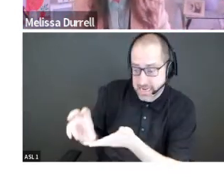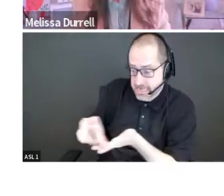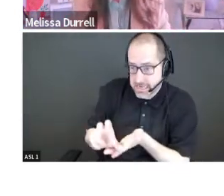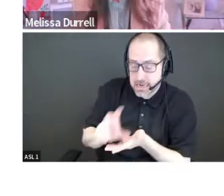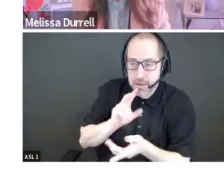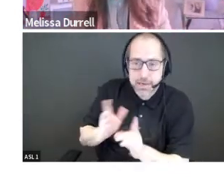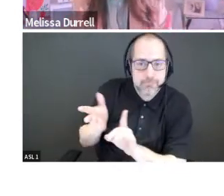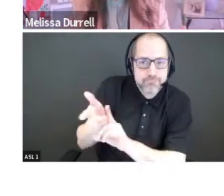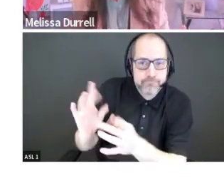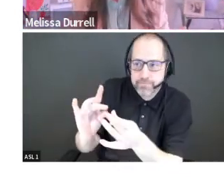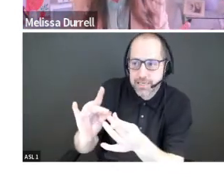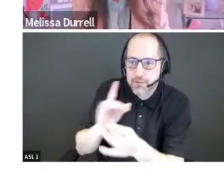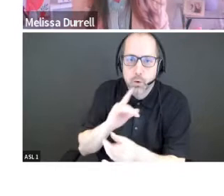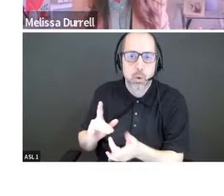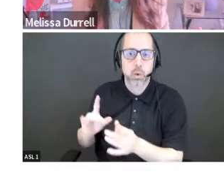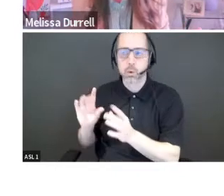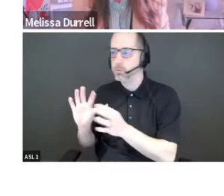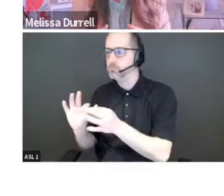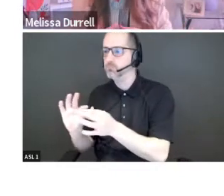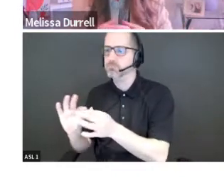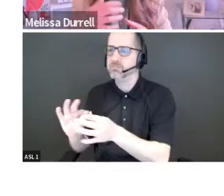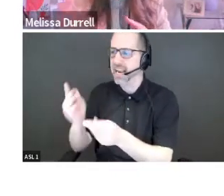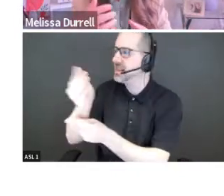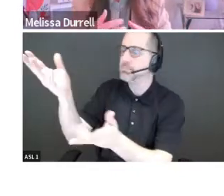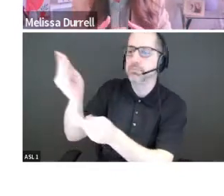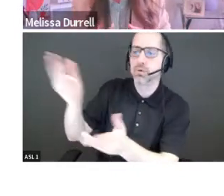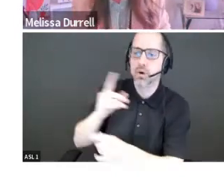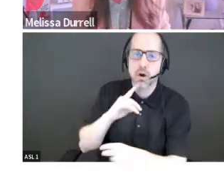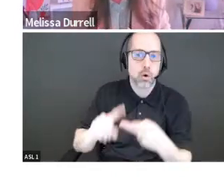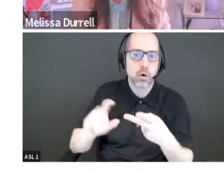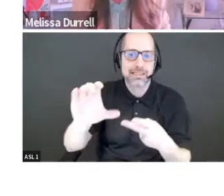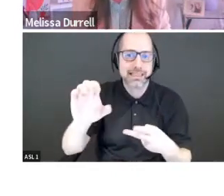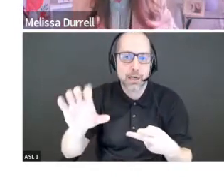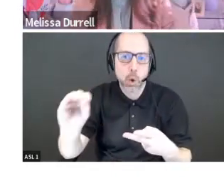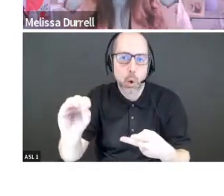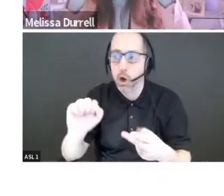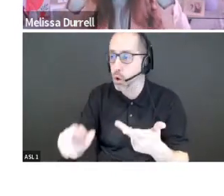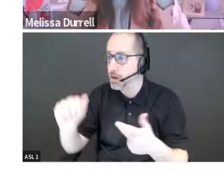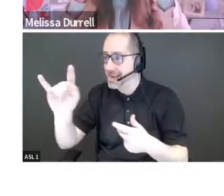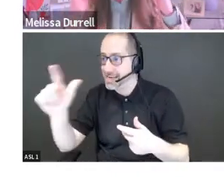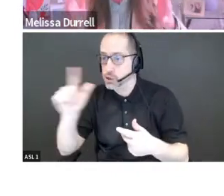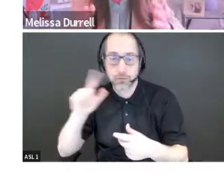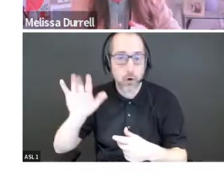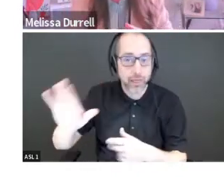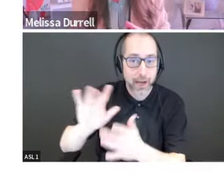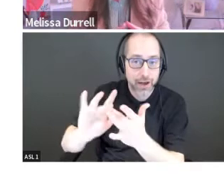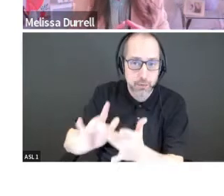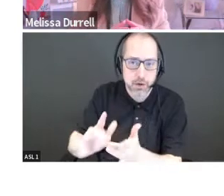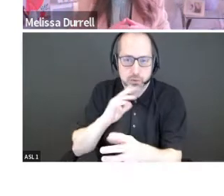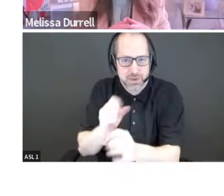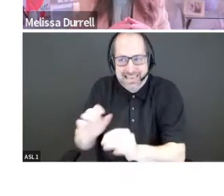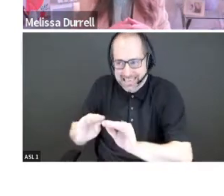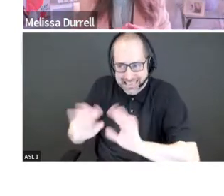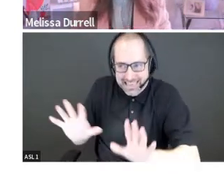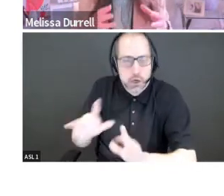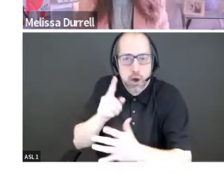pitching for a bit of word of mouth. Maybe you're pitching for a CTO. Maybe you're pitching an angel for their network. So really get clear on what that is that